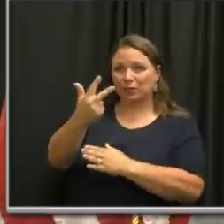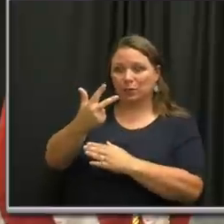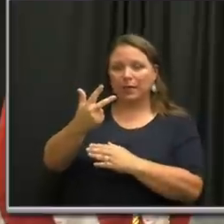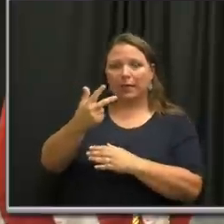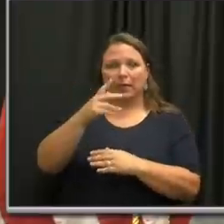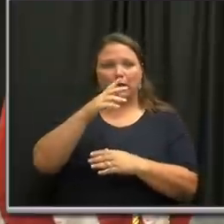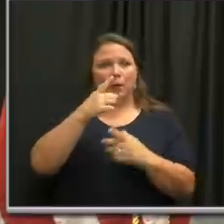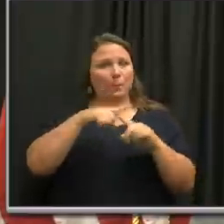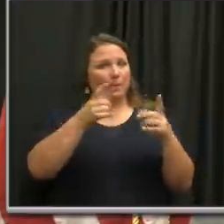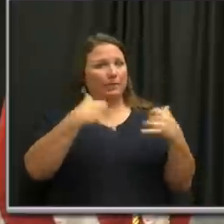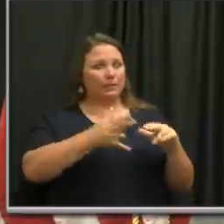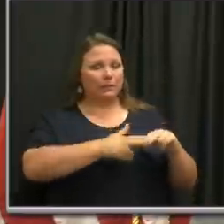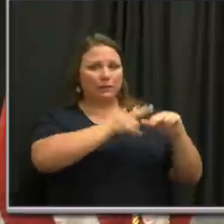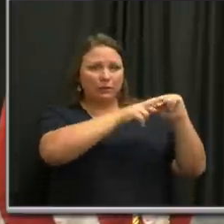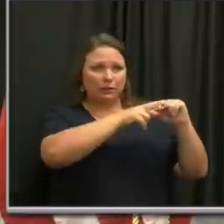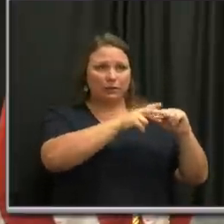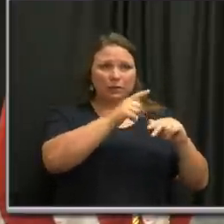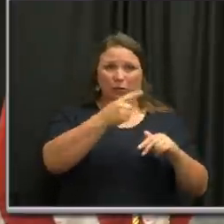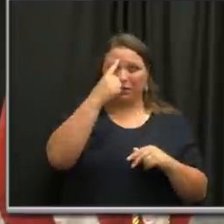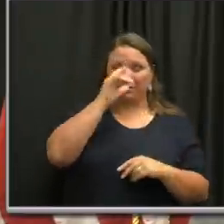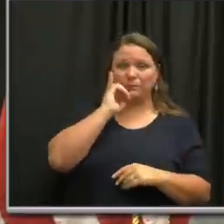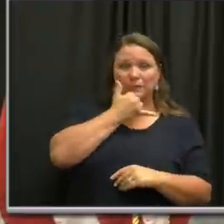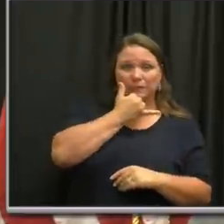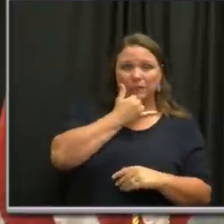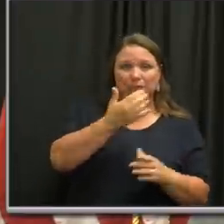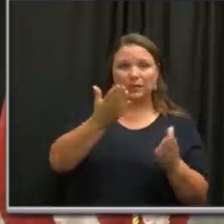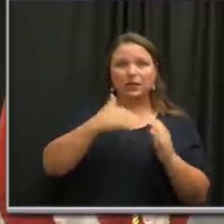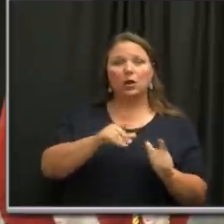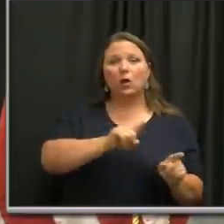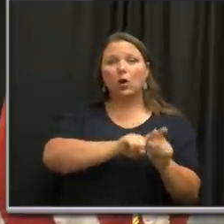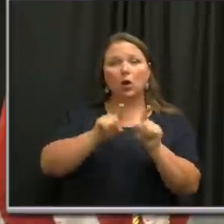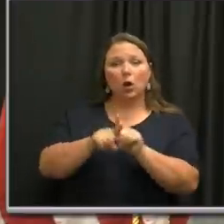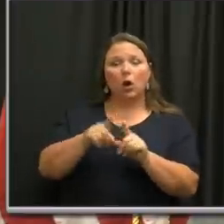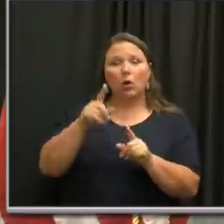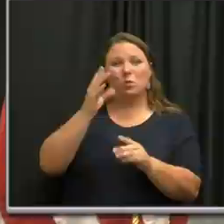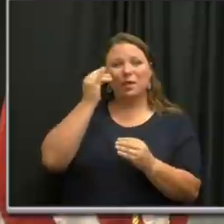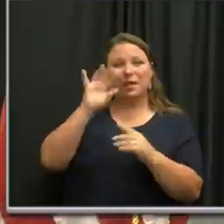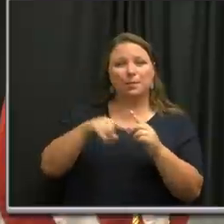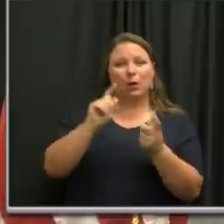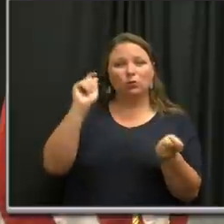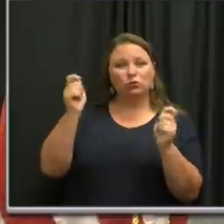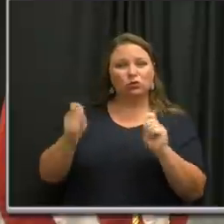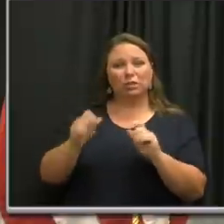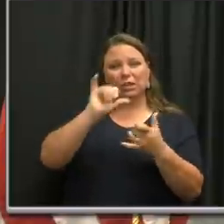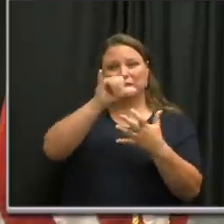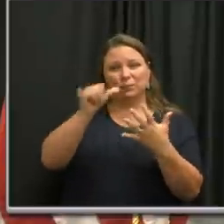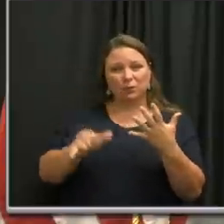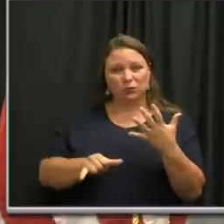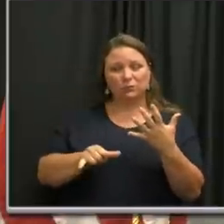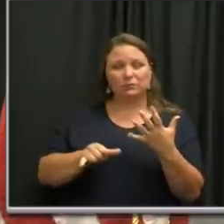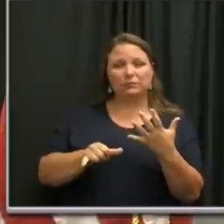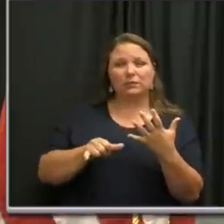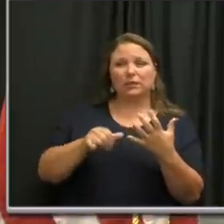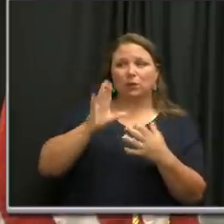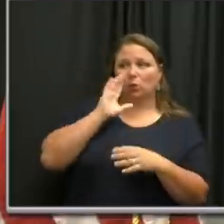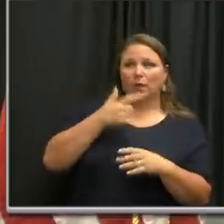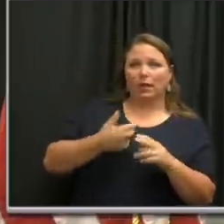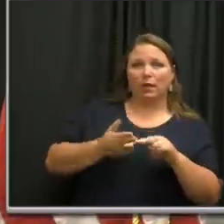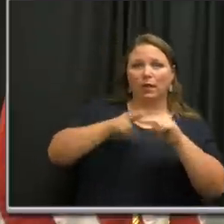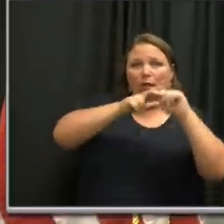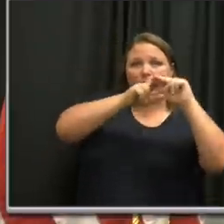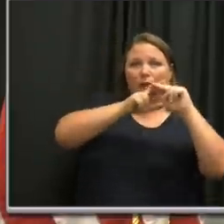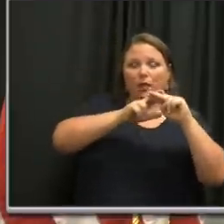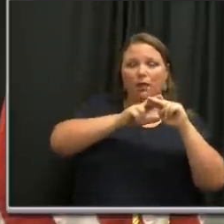And also, um, has there been discussions about changing the current benchmarks? You know, with the rising cases, shouldn't we have more